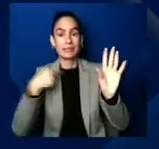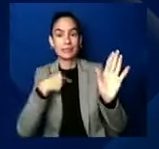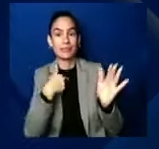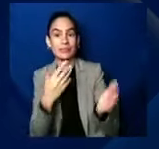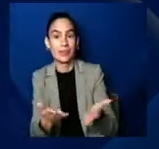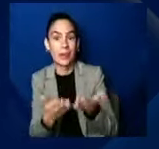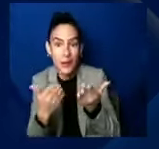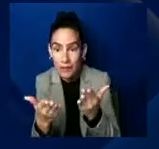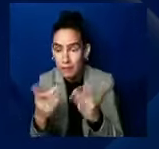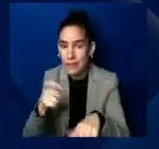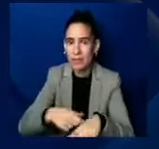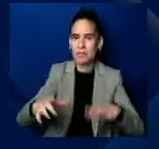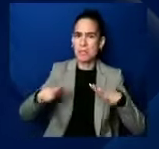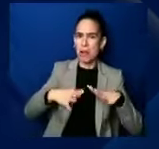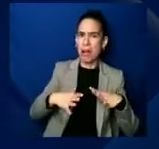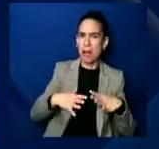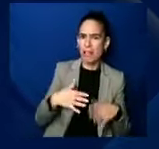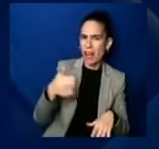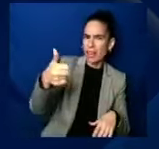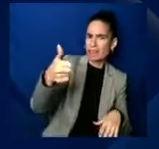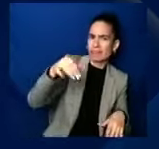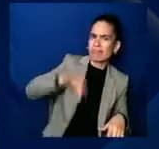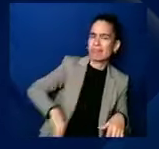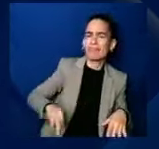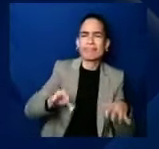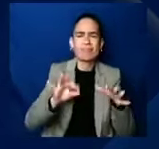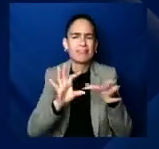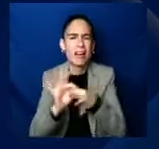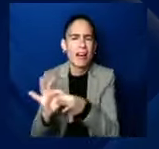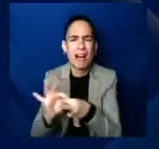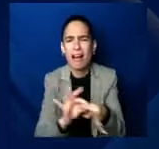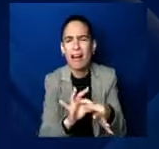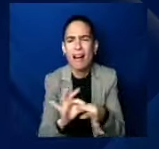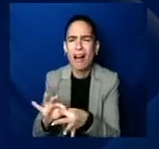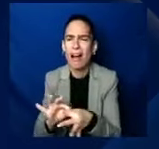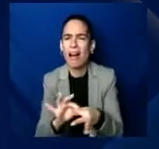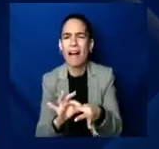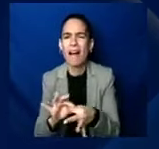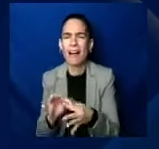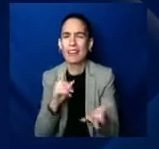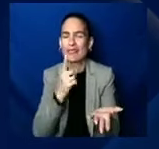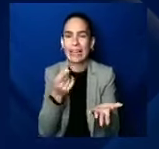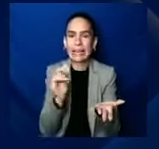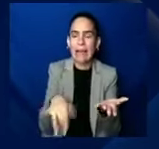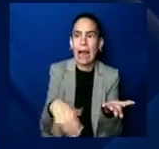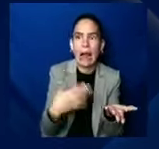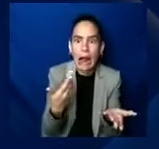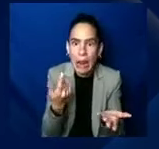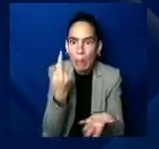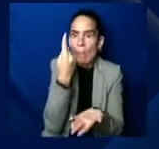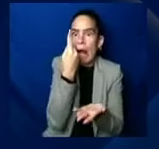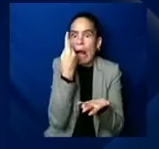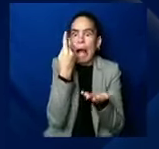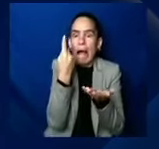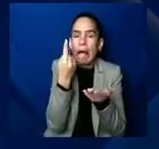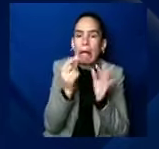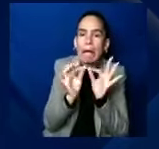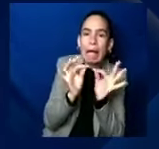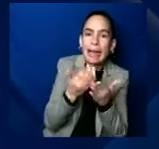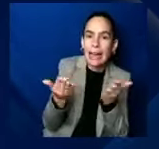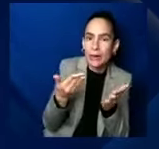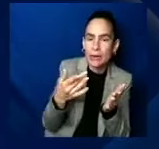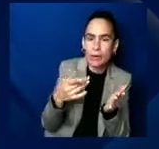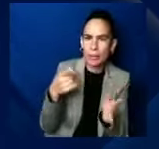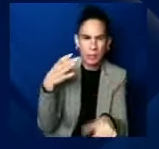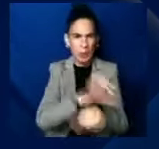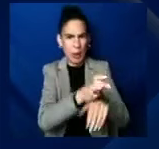you know, being decent, uh, and not having to force someone to choose between their family and their, and their job. Um, but we know it leads to